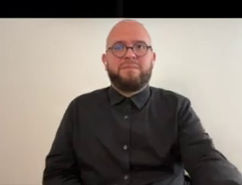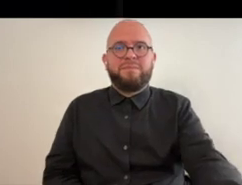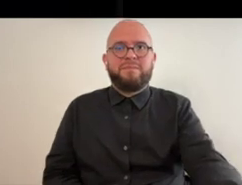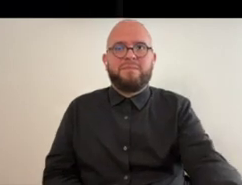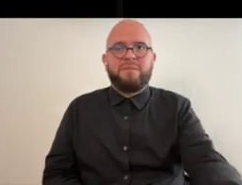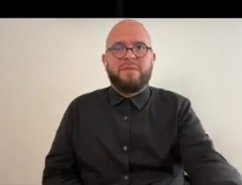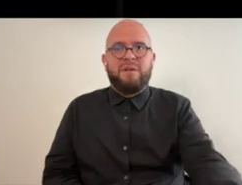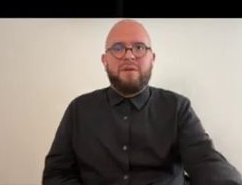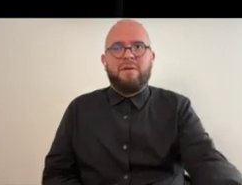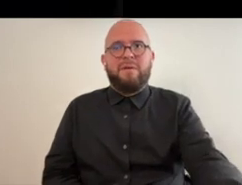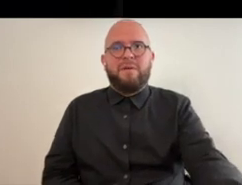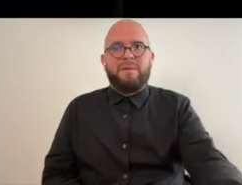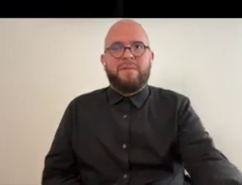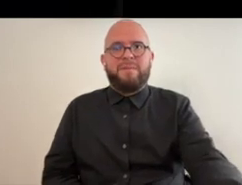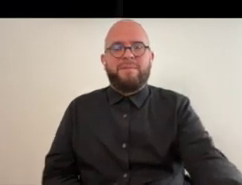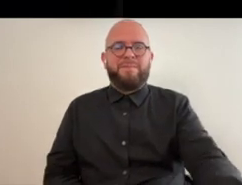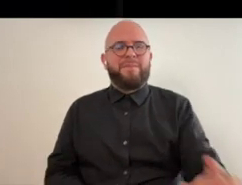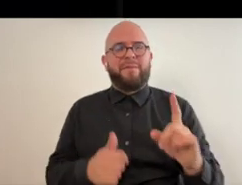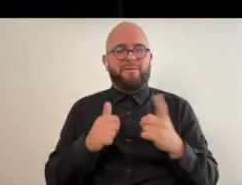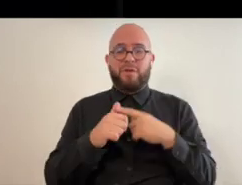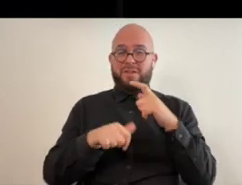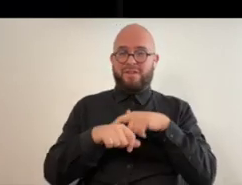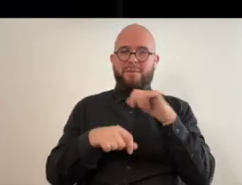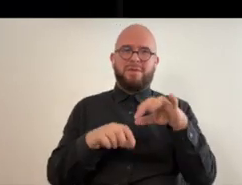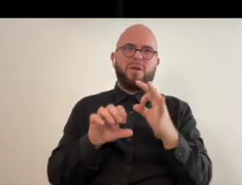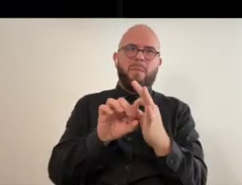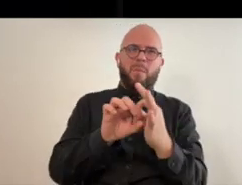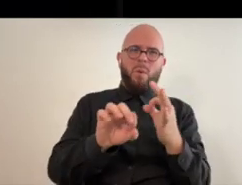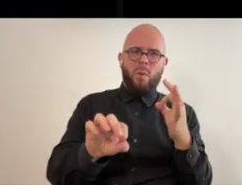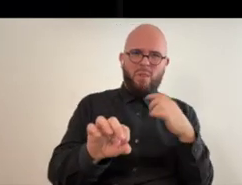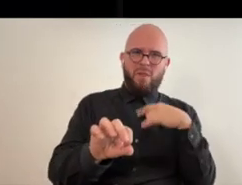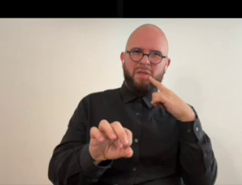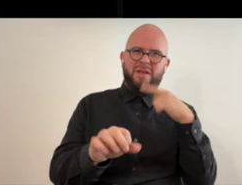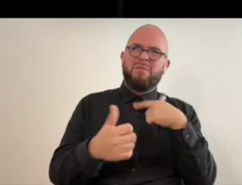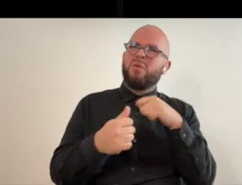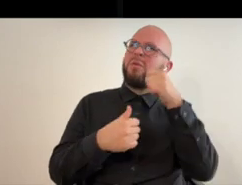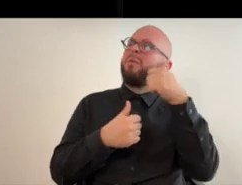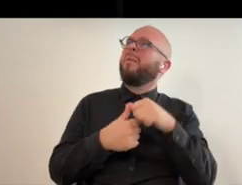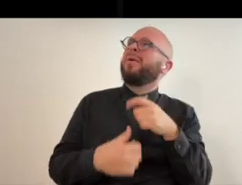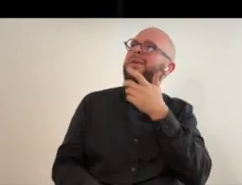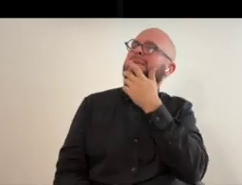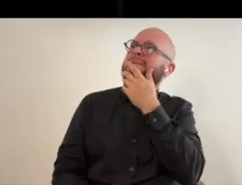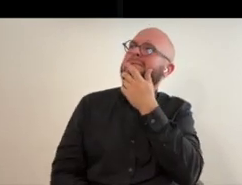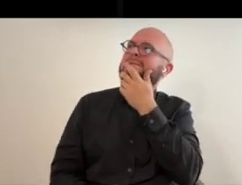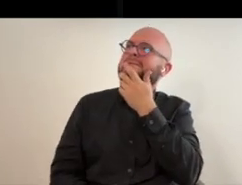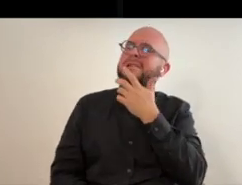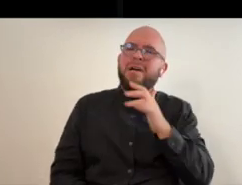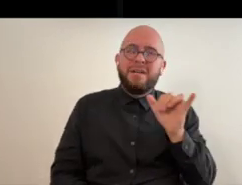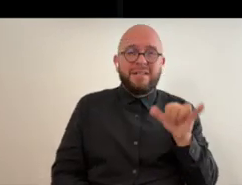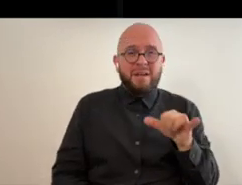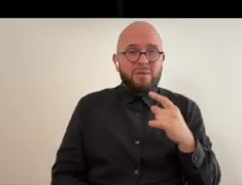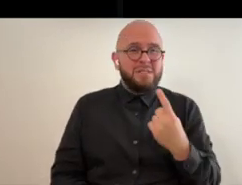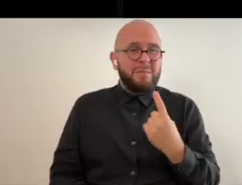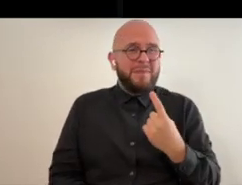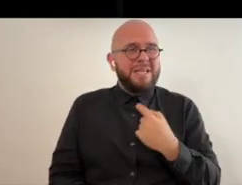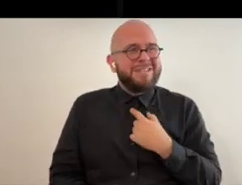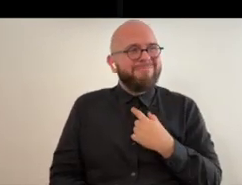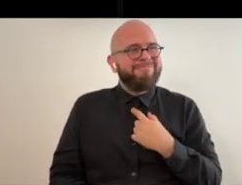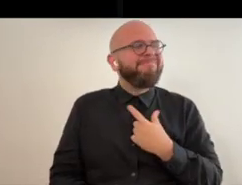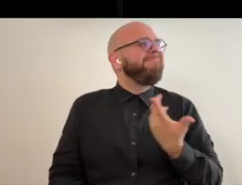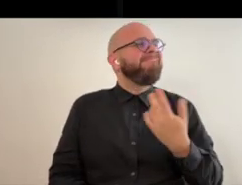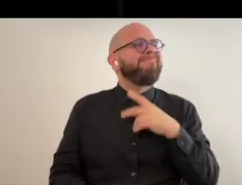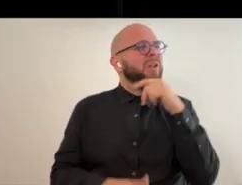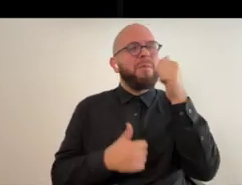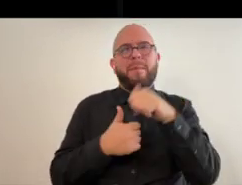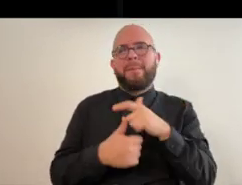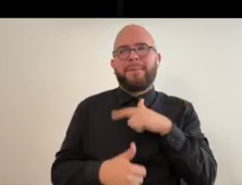on a pole and i'm trying to remember oh it was something honestly i do